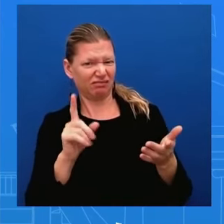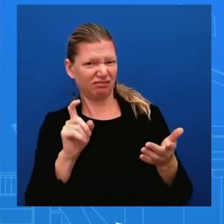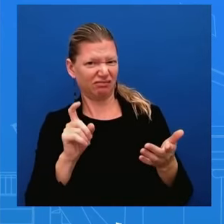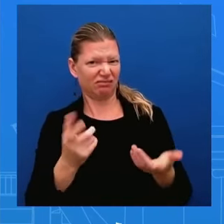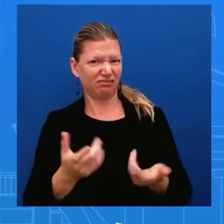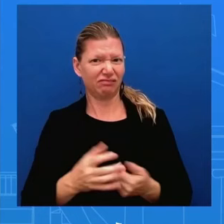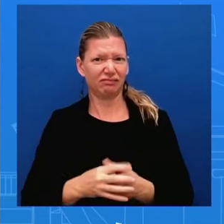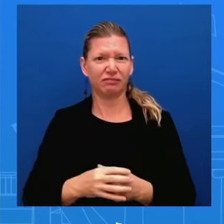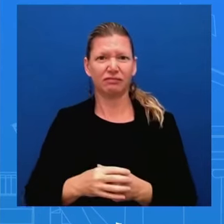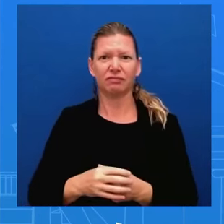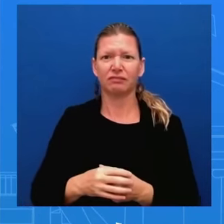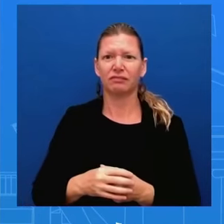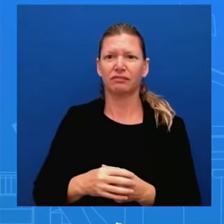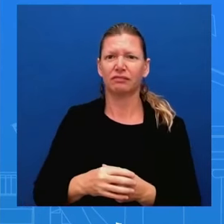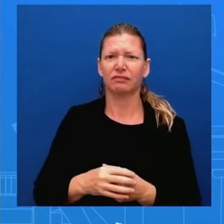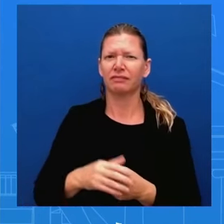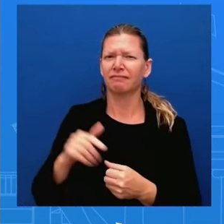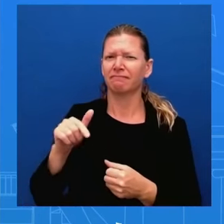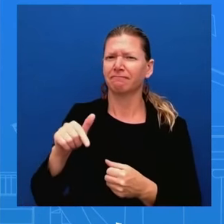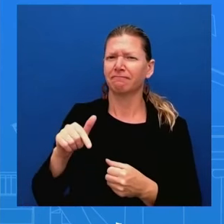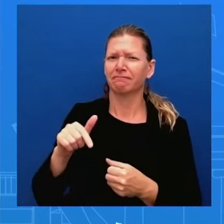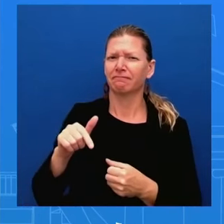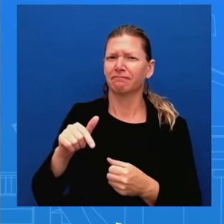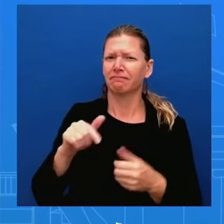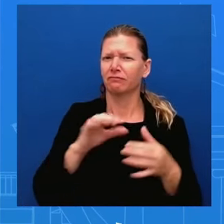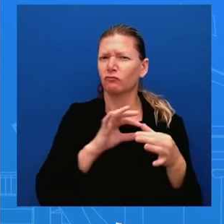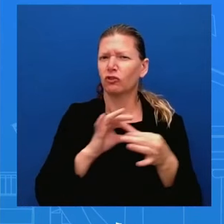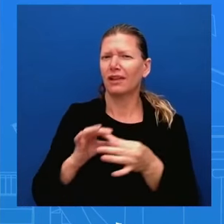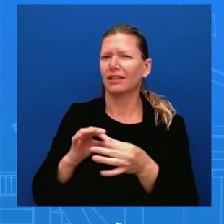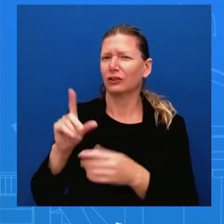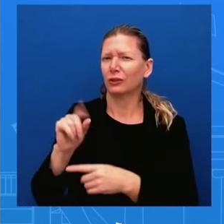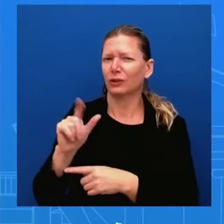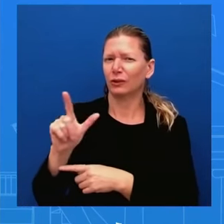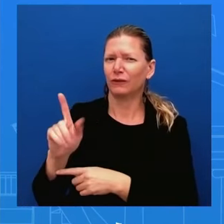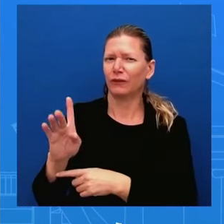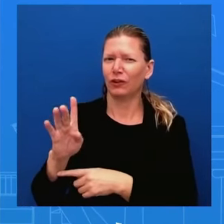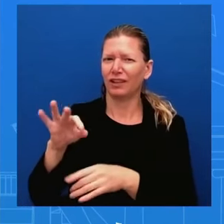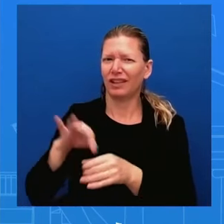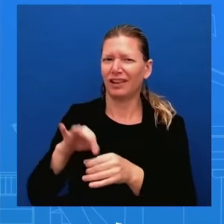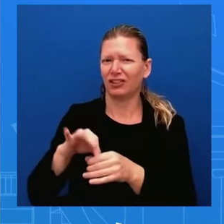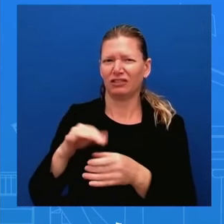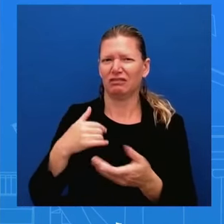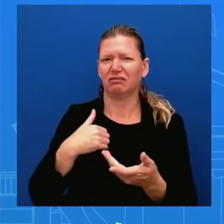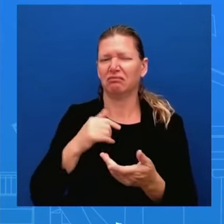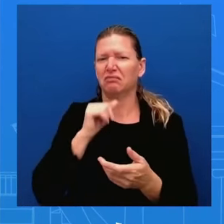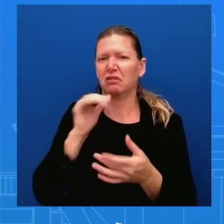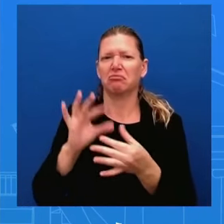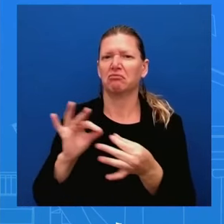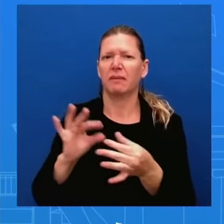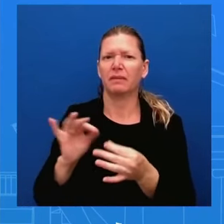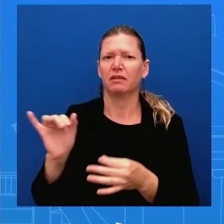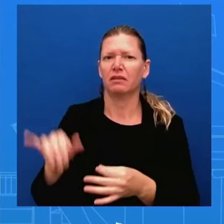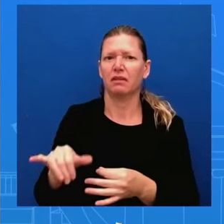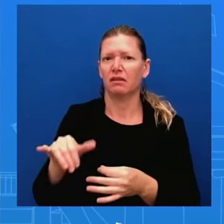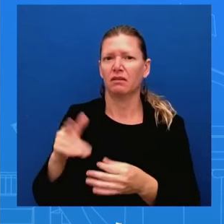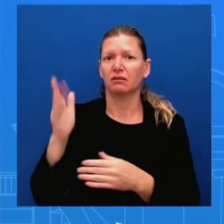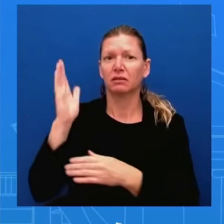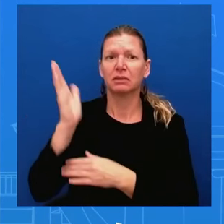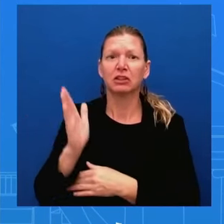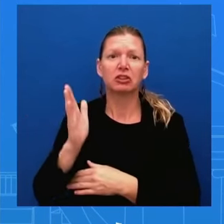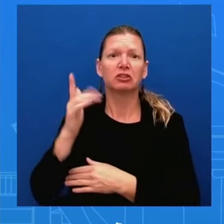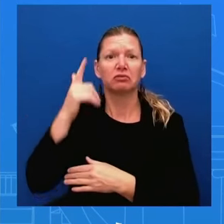can't speak to the speaker's schedule that is something for him to decide on and let's not forget this is also connected to a